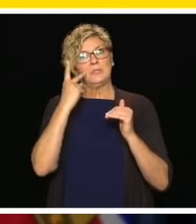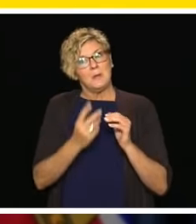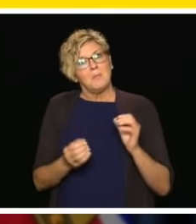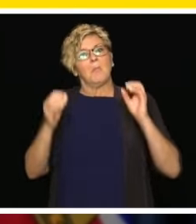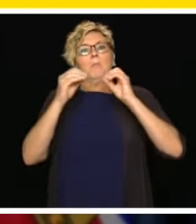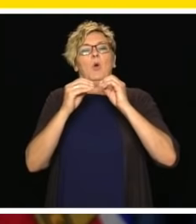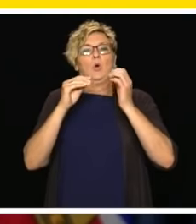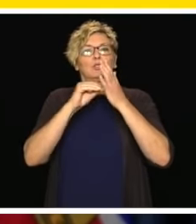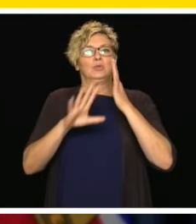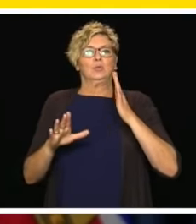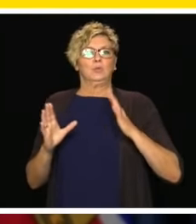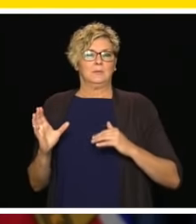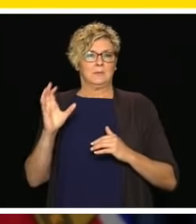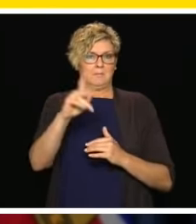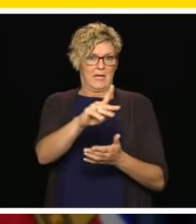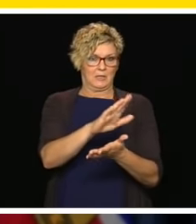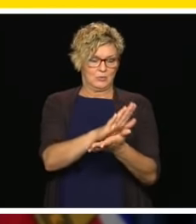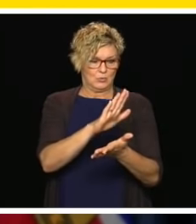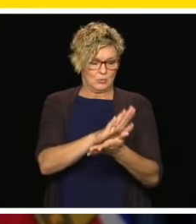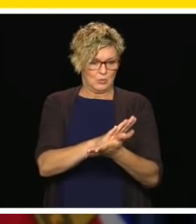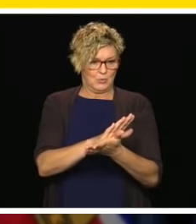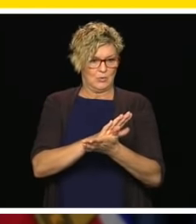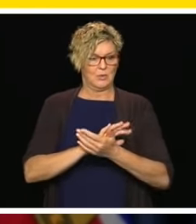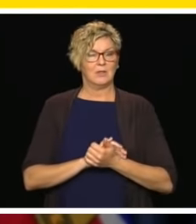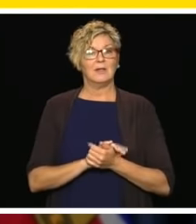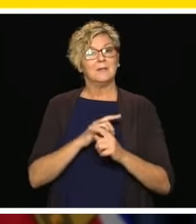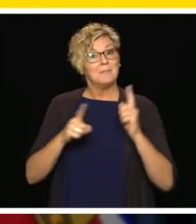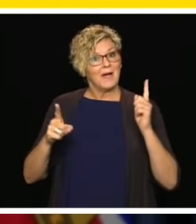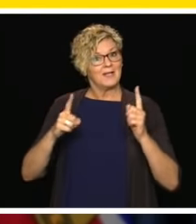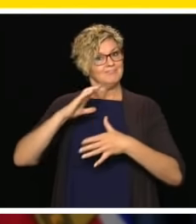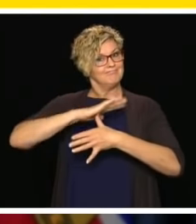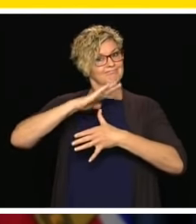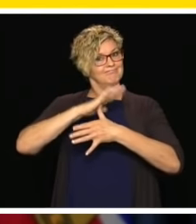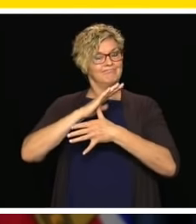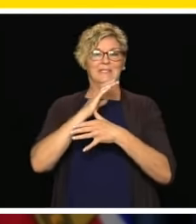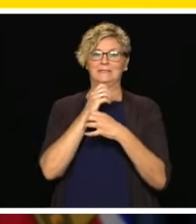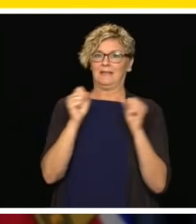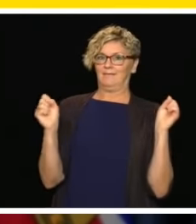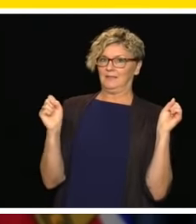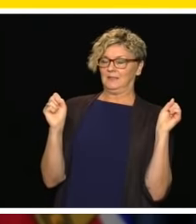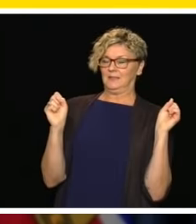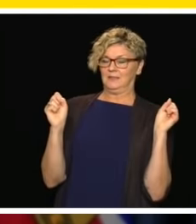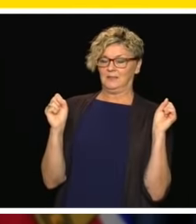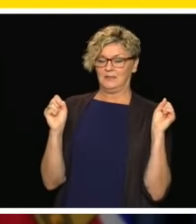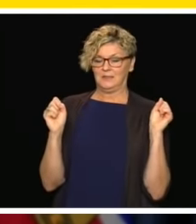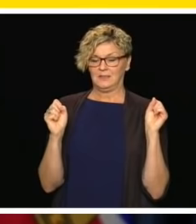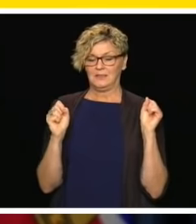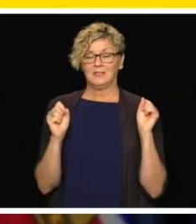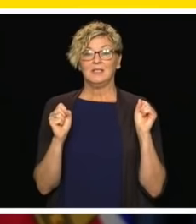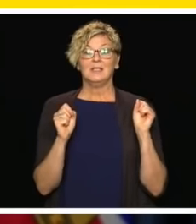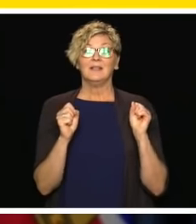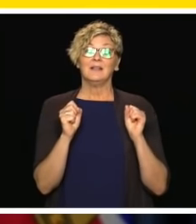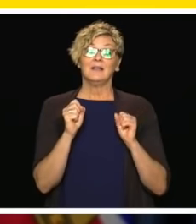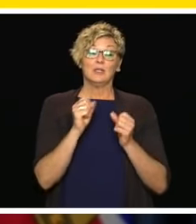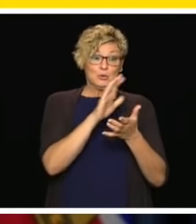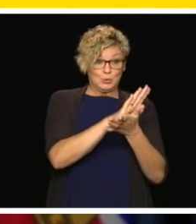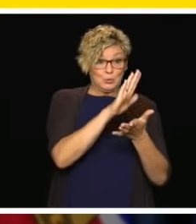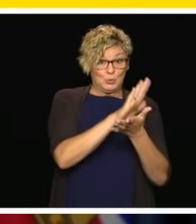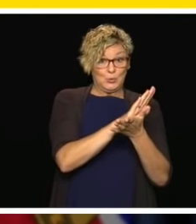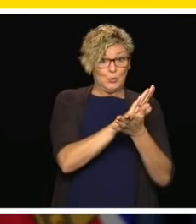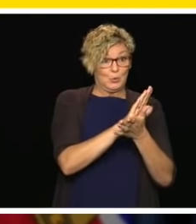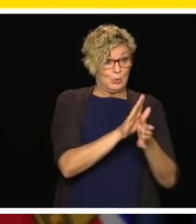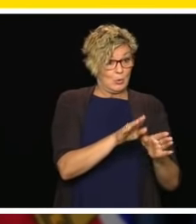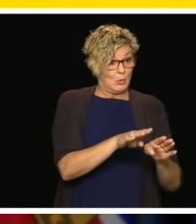priority. Everyone in our education system, as well as everyone who needs childcare so they too can return to work,